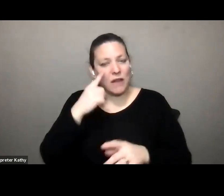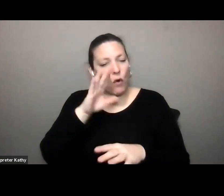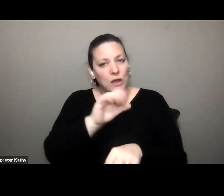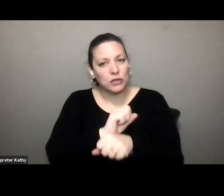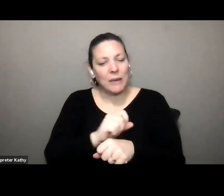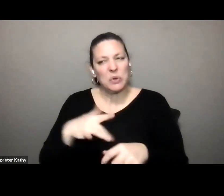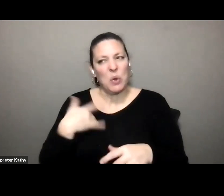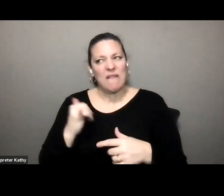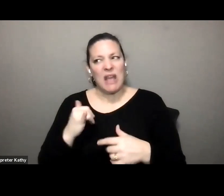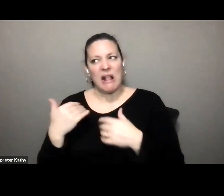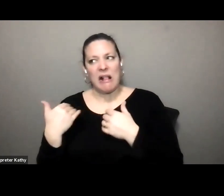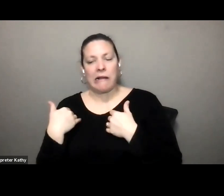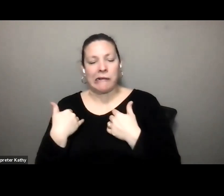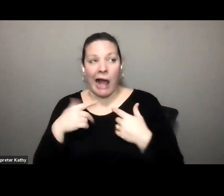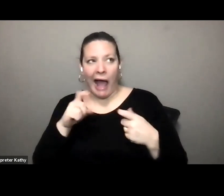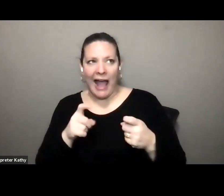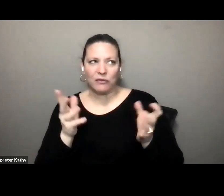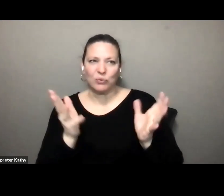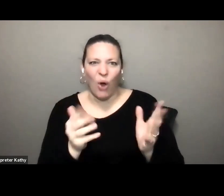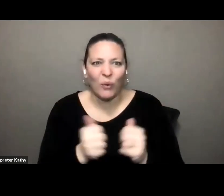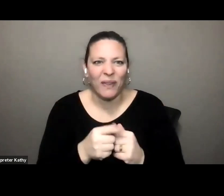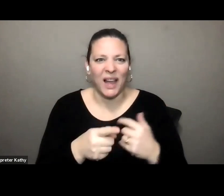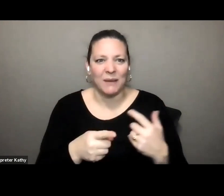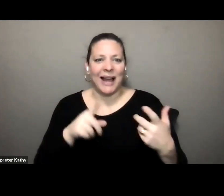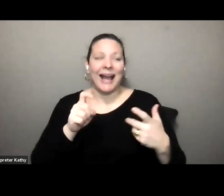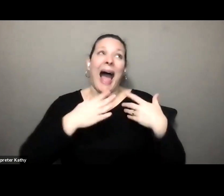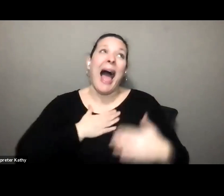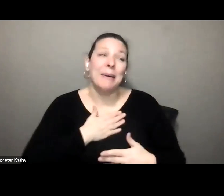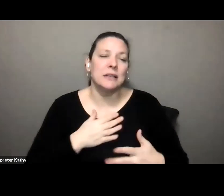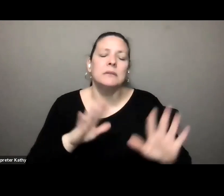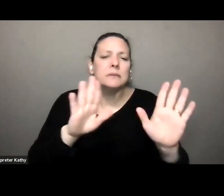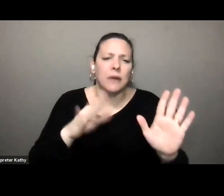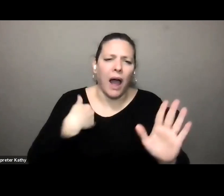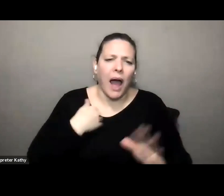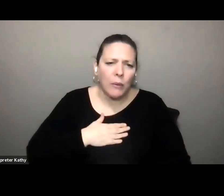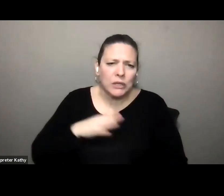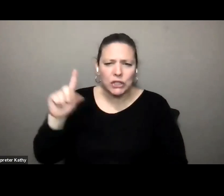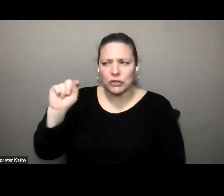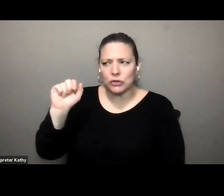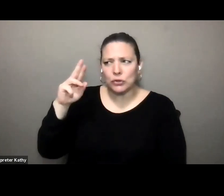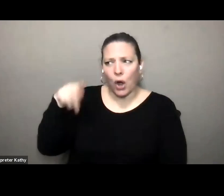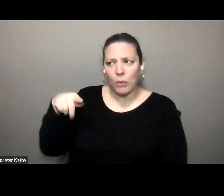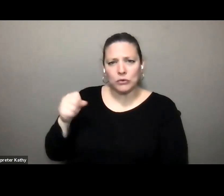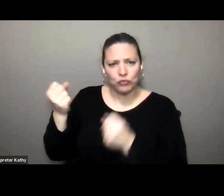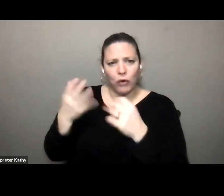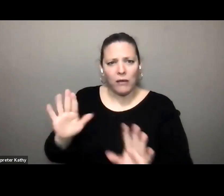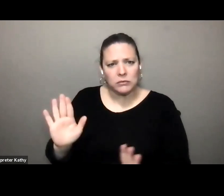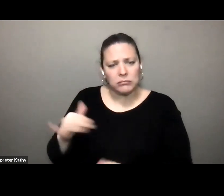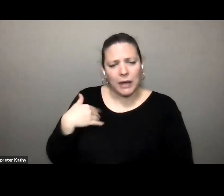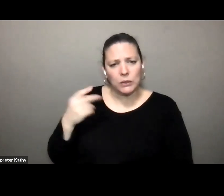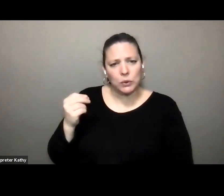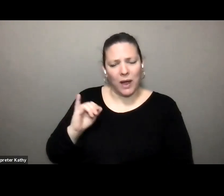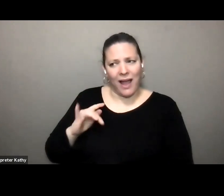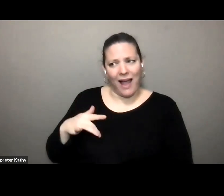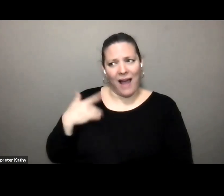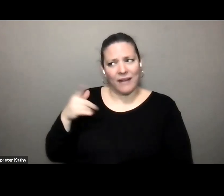you have to be appreciative and again it's not that i don't appreciate the tarps drivers because i i feel that they